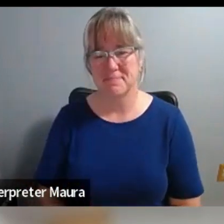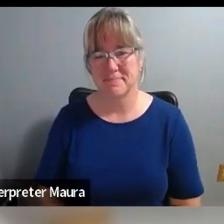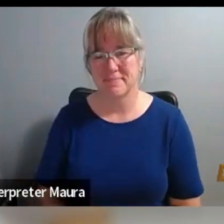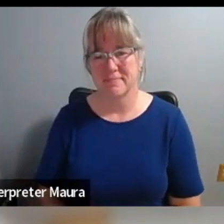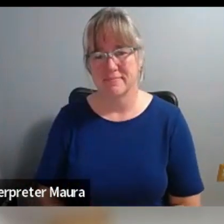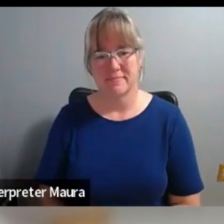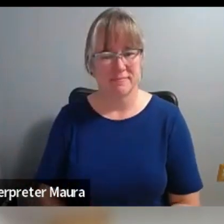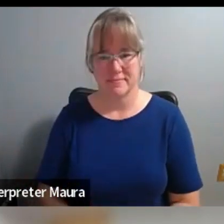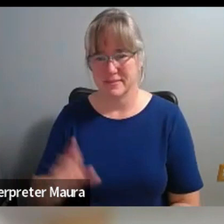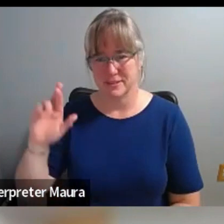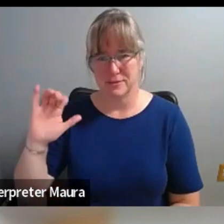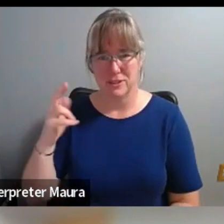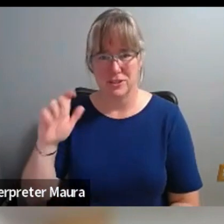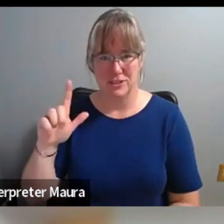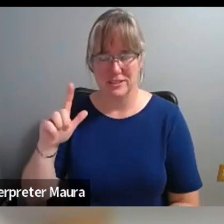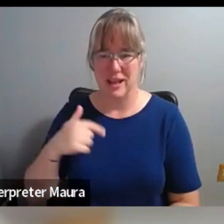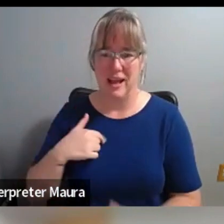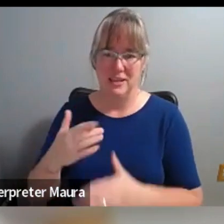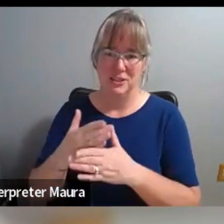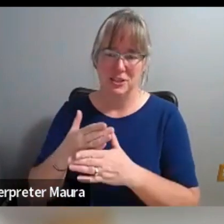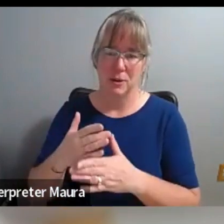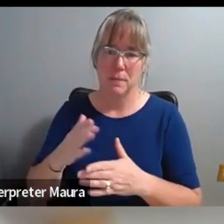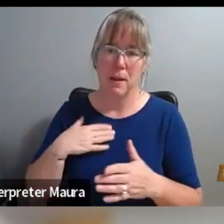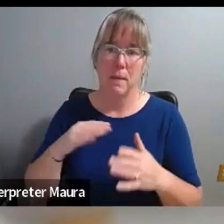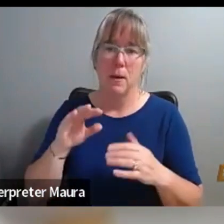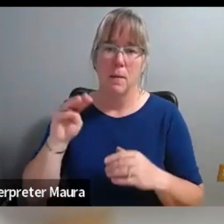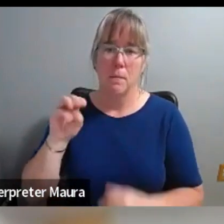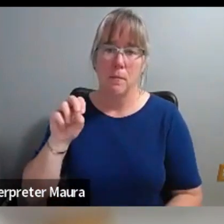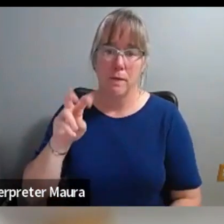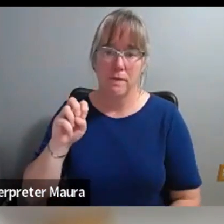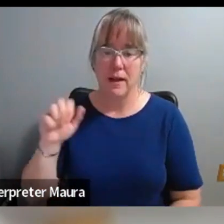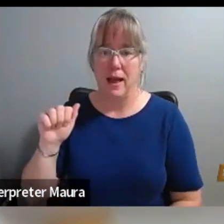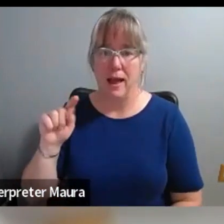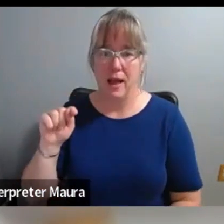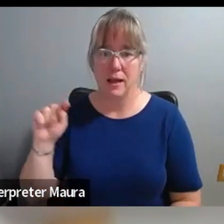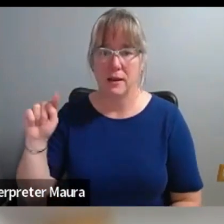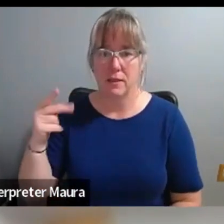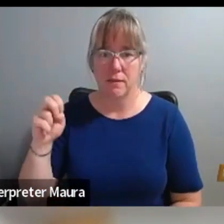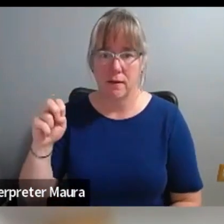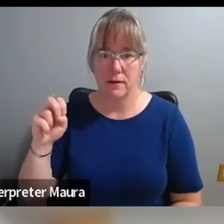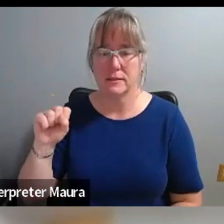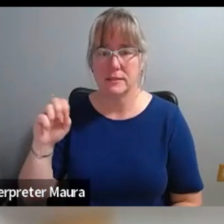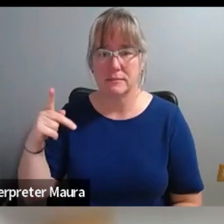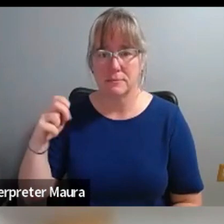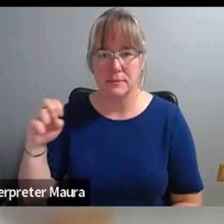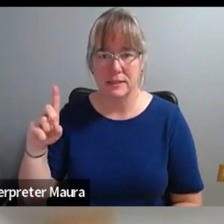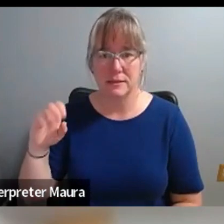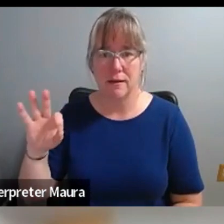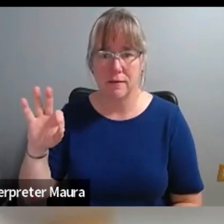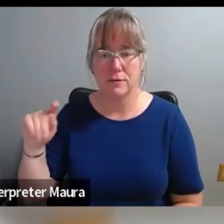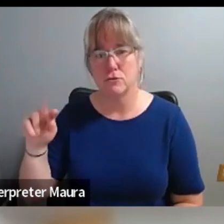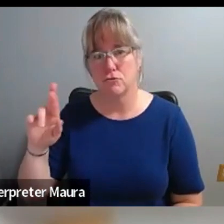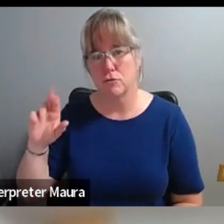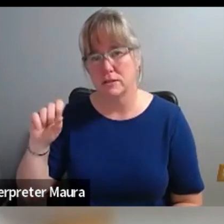Well, I, I shared my move at the speed of trust, which I do think is just incredibly important for projects like this, but I will also share